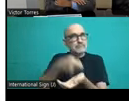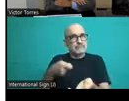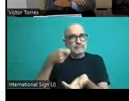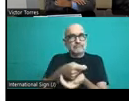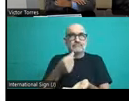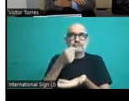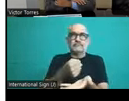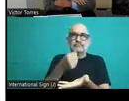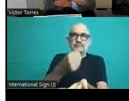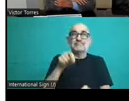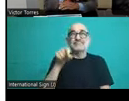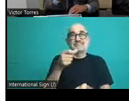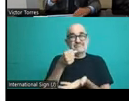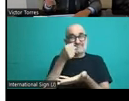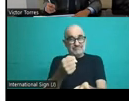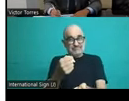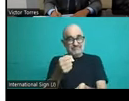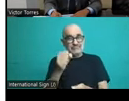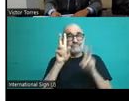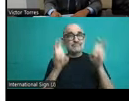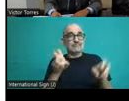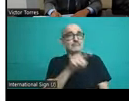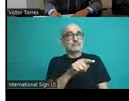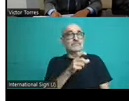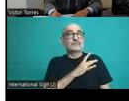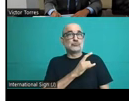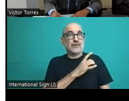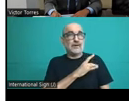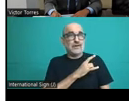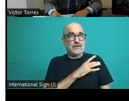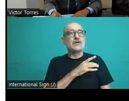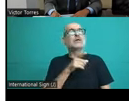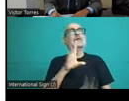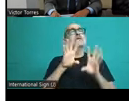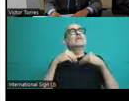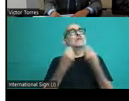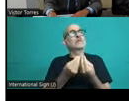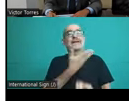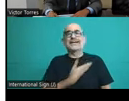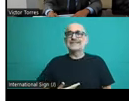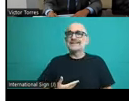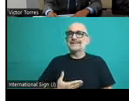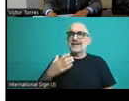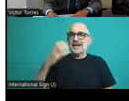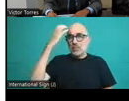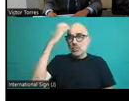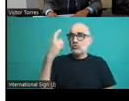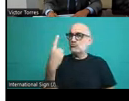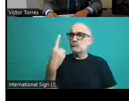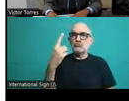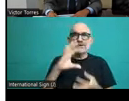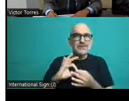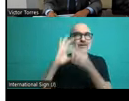In the case of Chile, as it is the unitary and decentralized state, there is